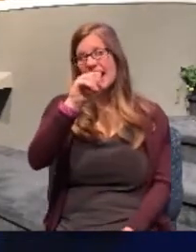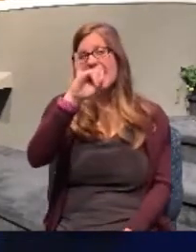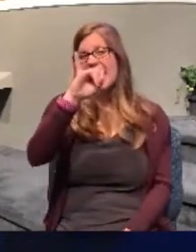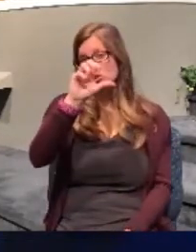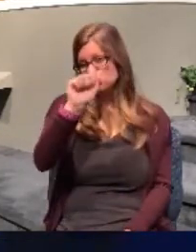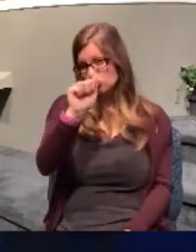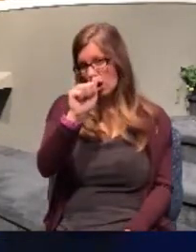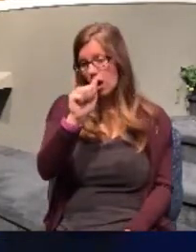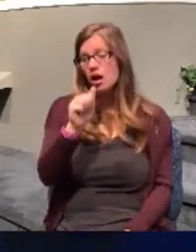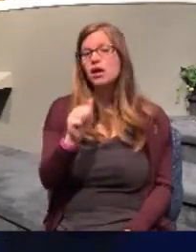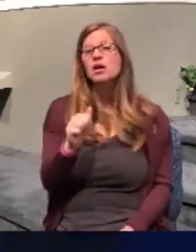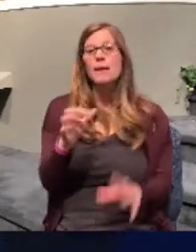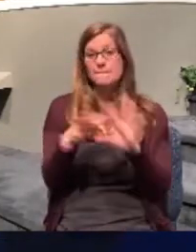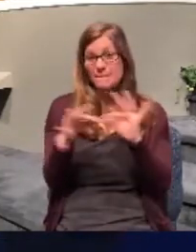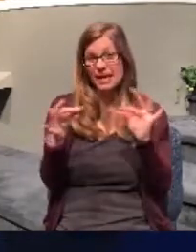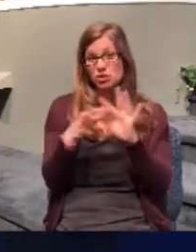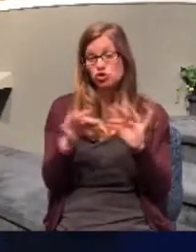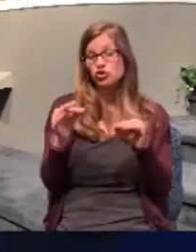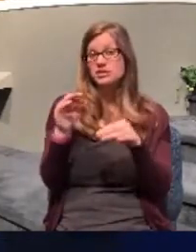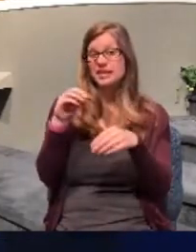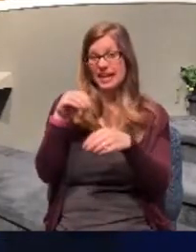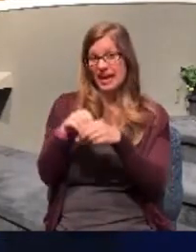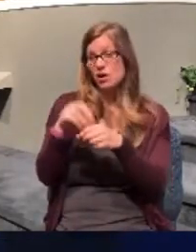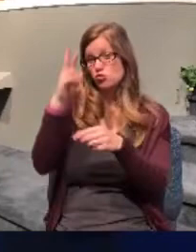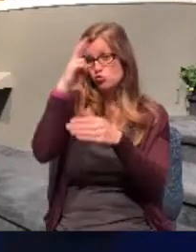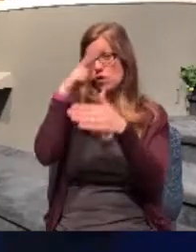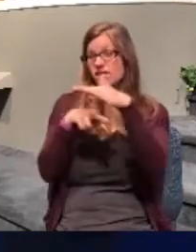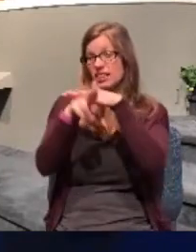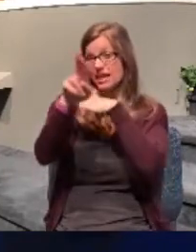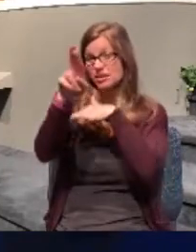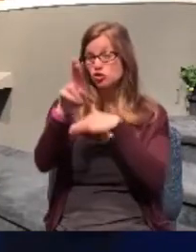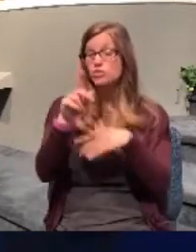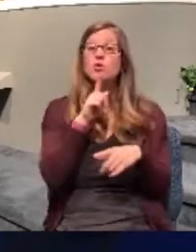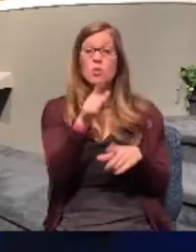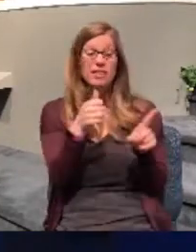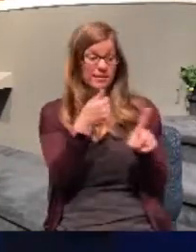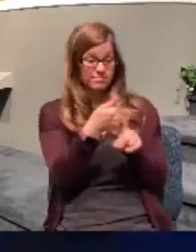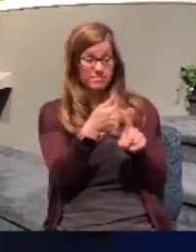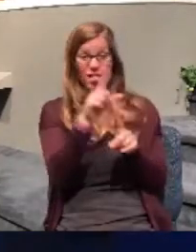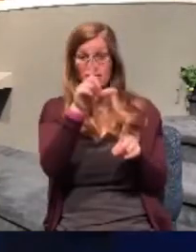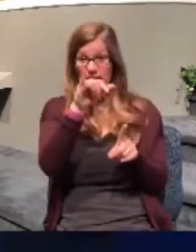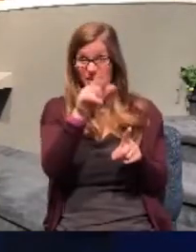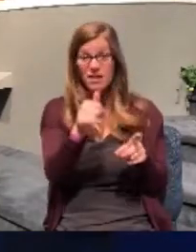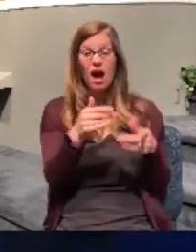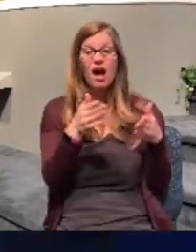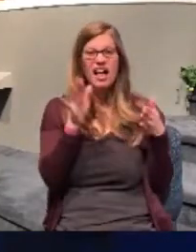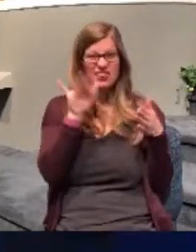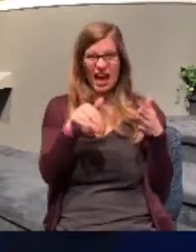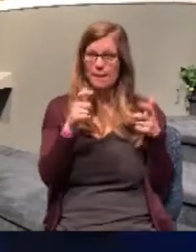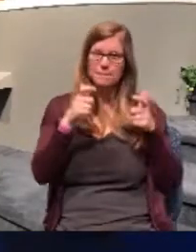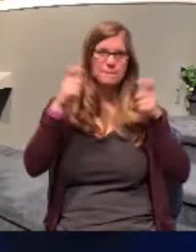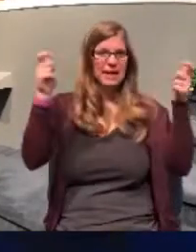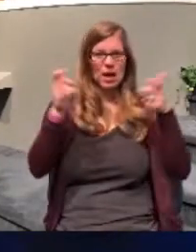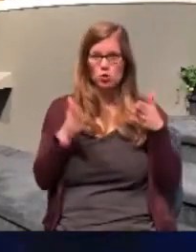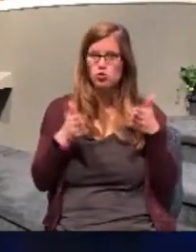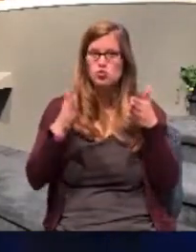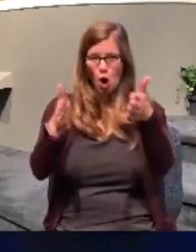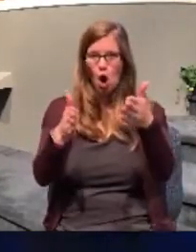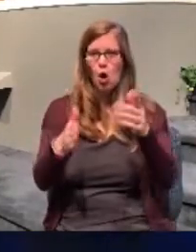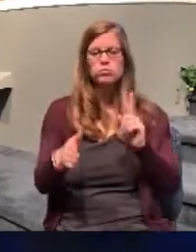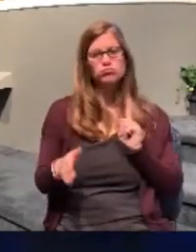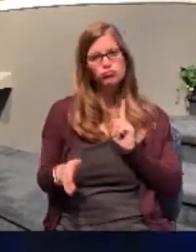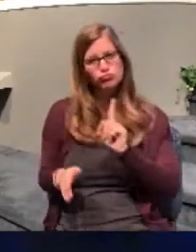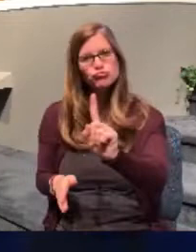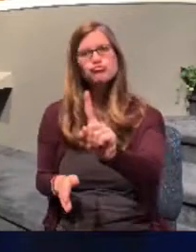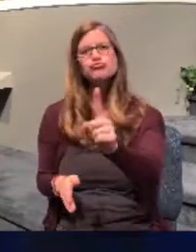Revelation chapter 2. No doubt she had traveled that road, the Via Ignatia. She had traveled that road to